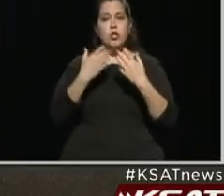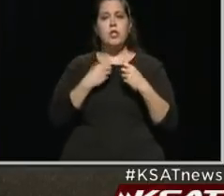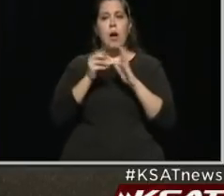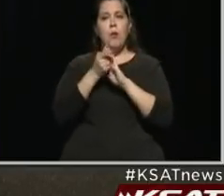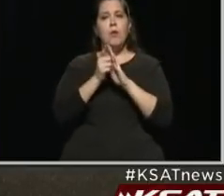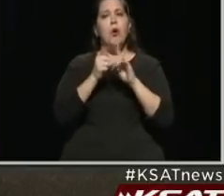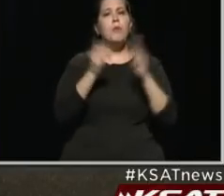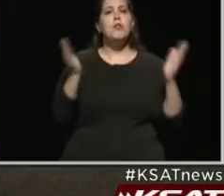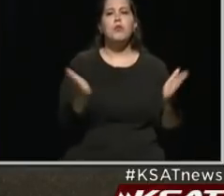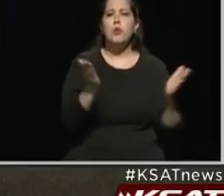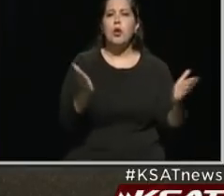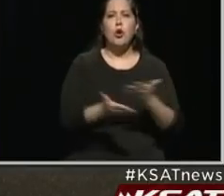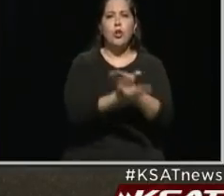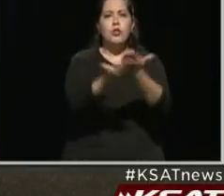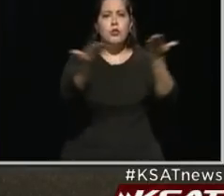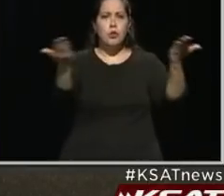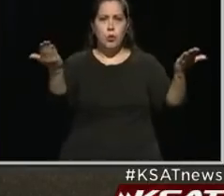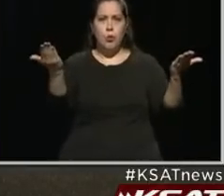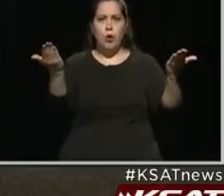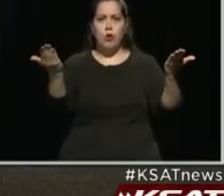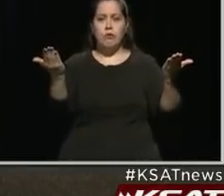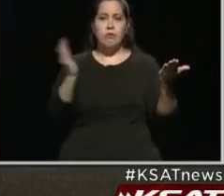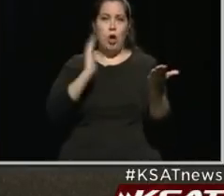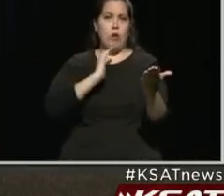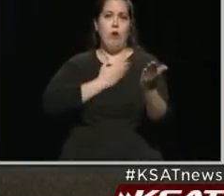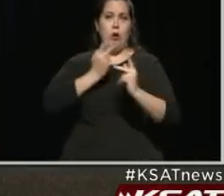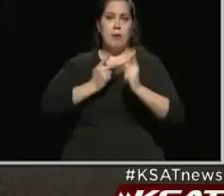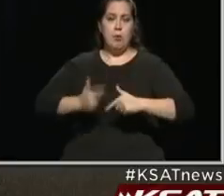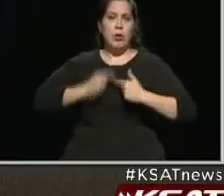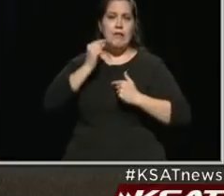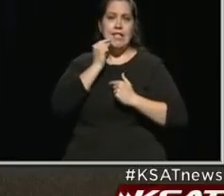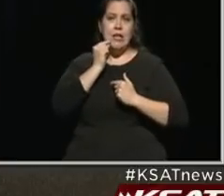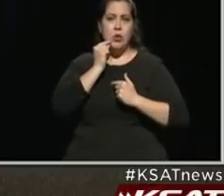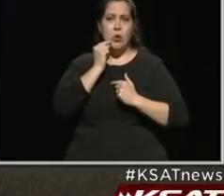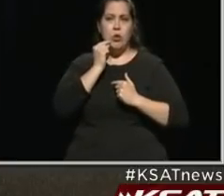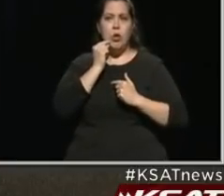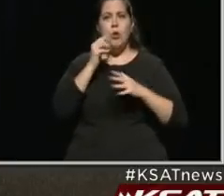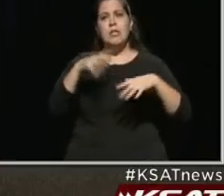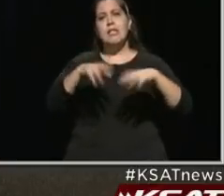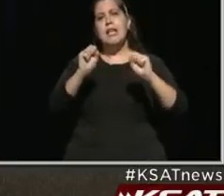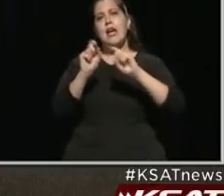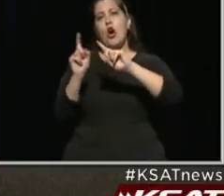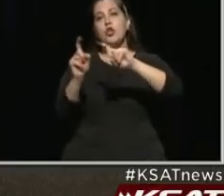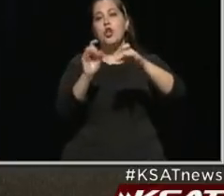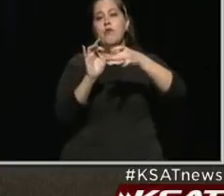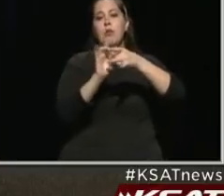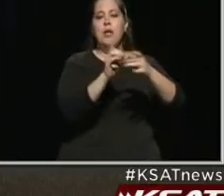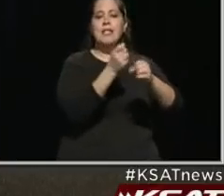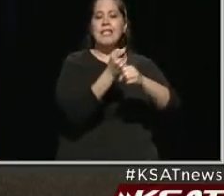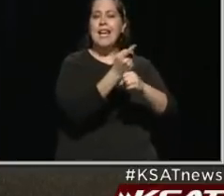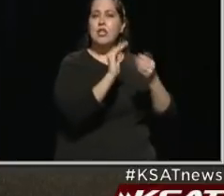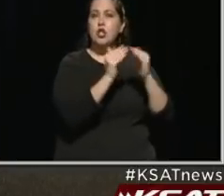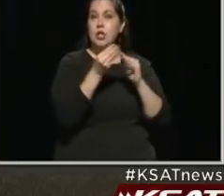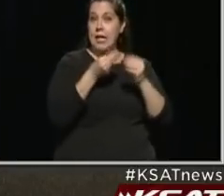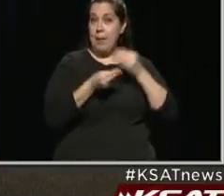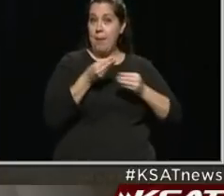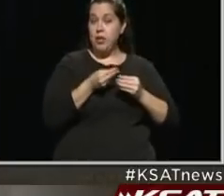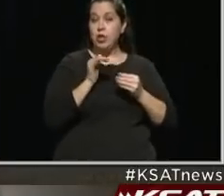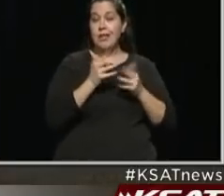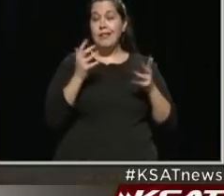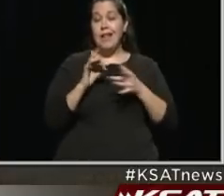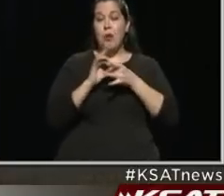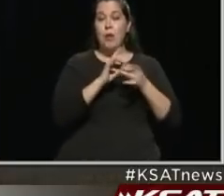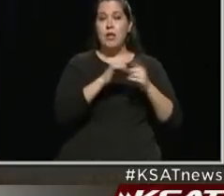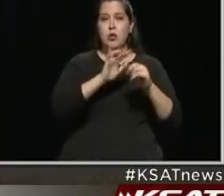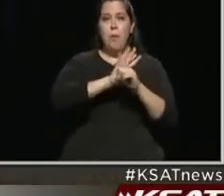moment to encourage all of you, all of our residents, to take our survey on next year's city budget, which does have a lot to do with our